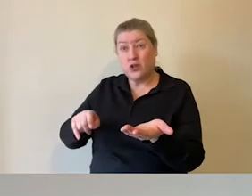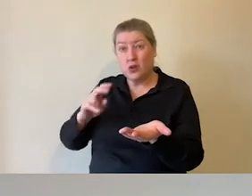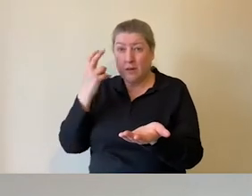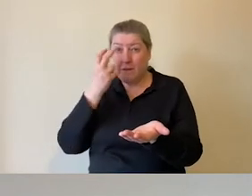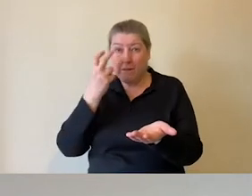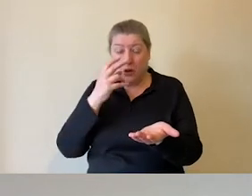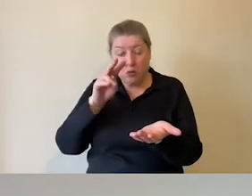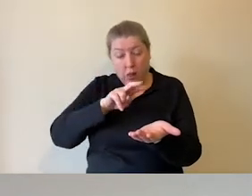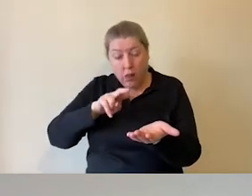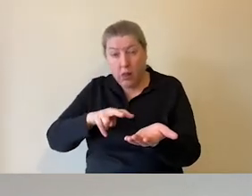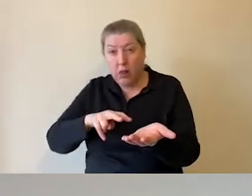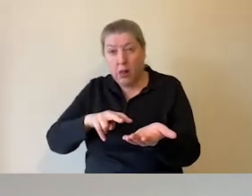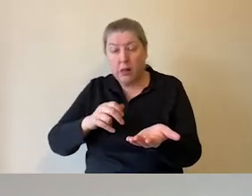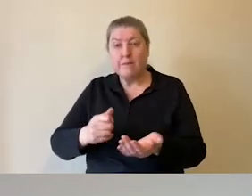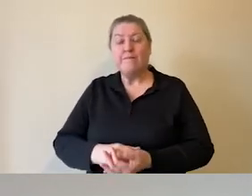impaired.